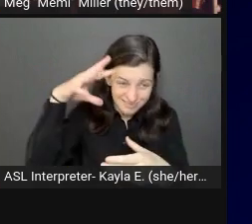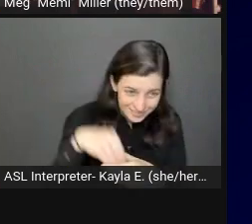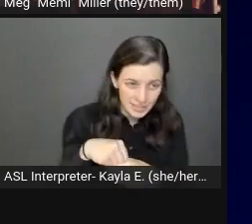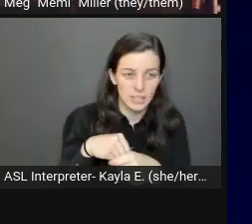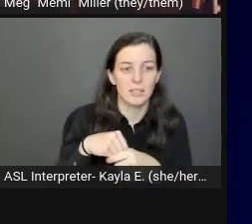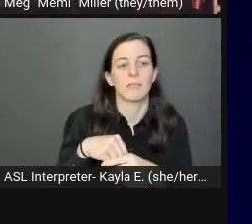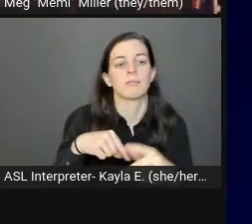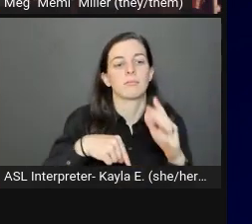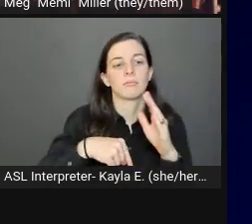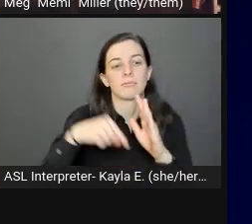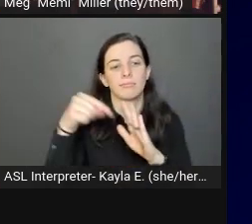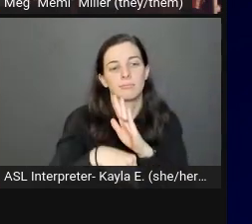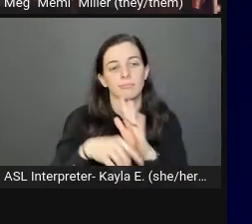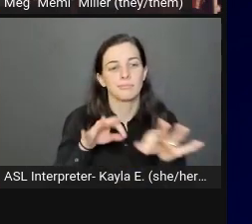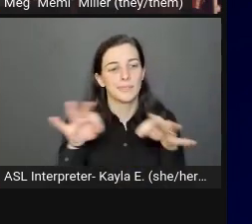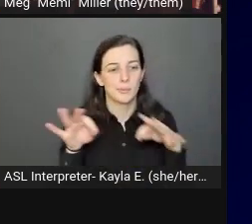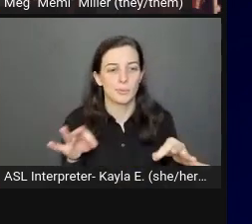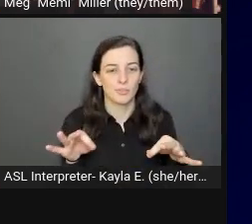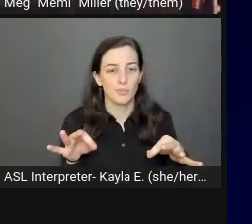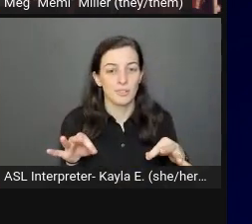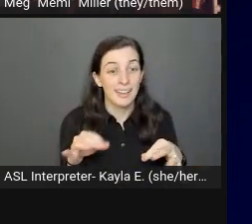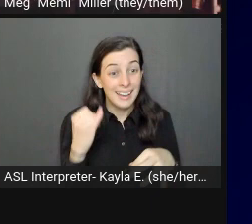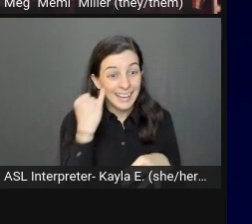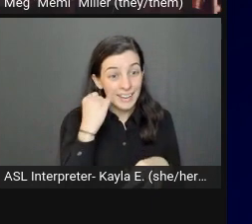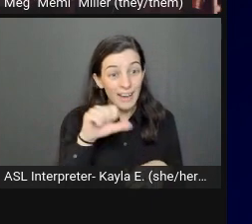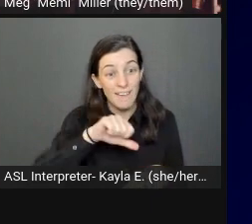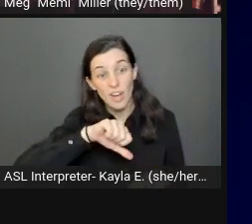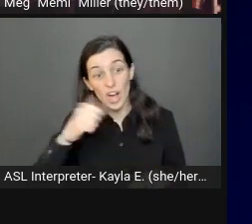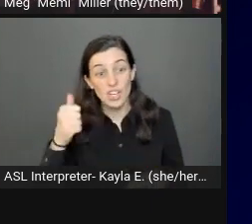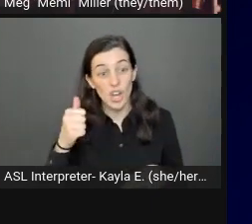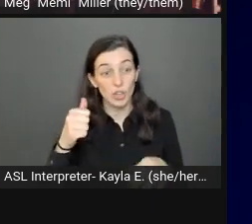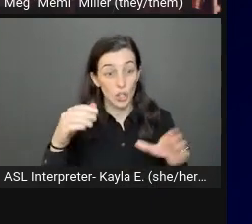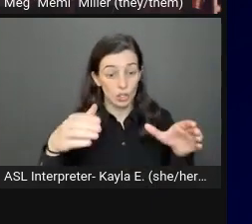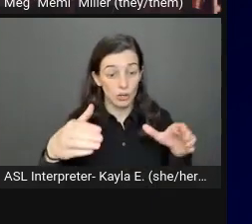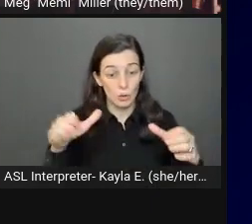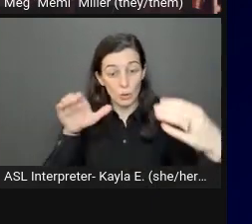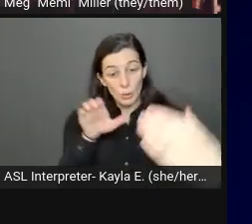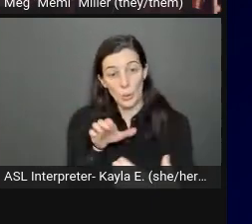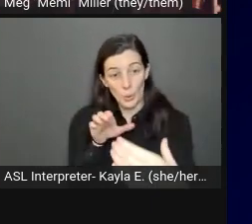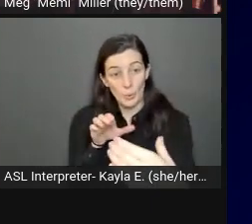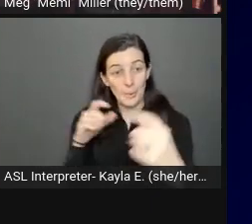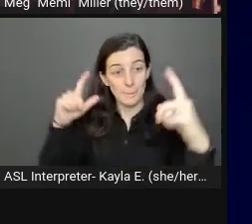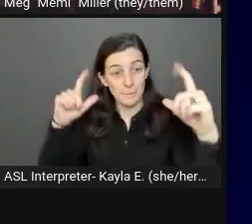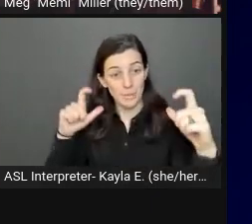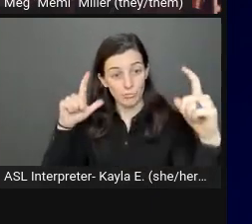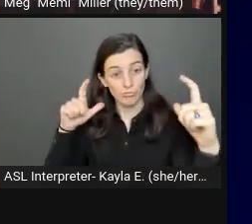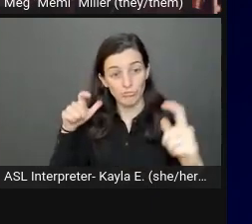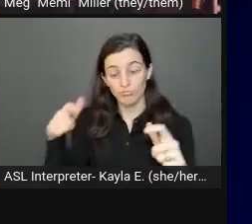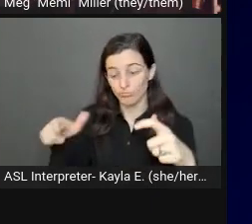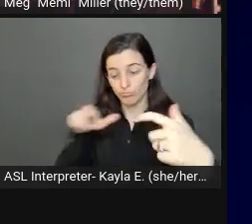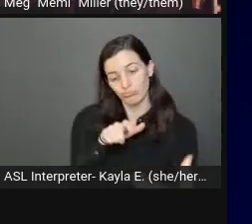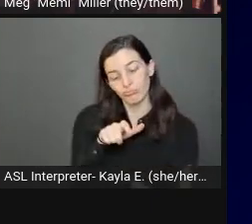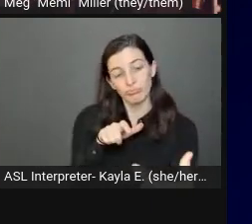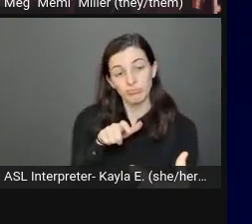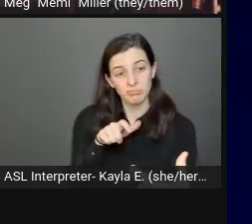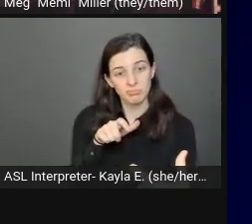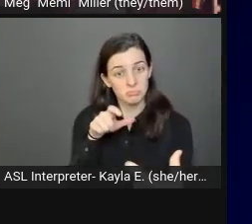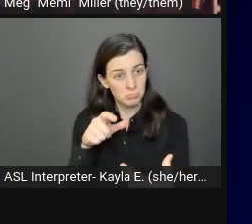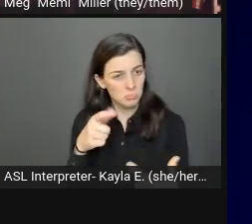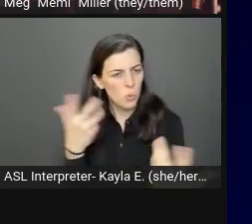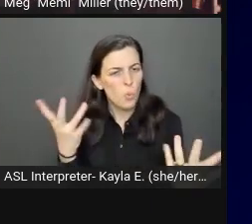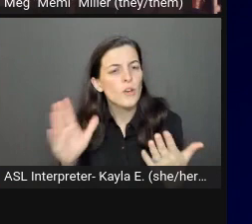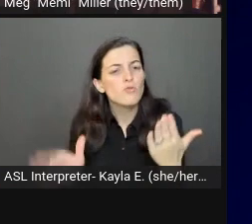there's another angle of the couch provided, think of what new information may be revealed. Does the side of the couch come with